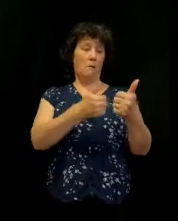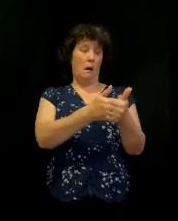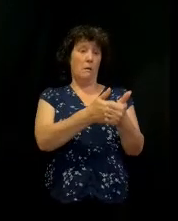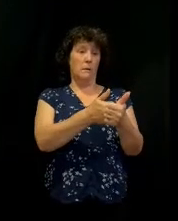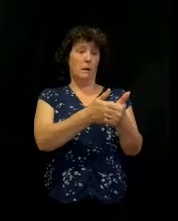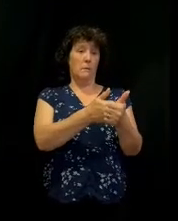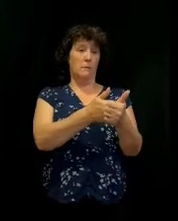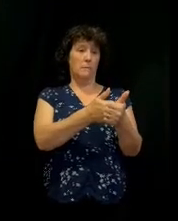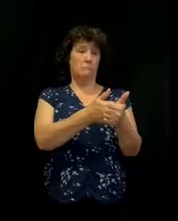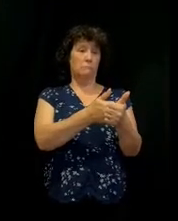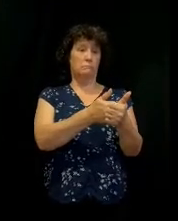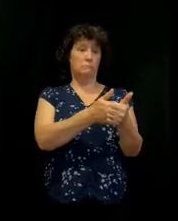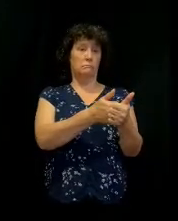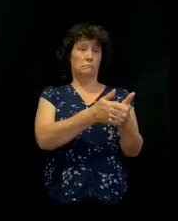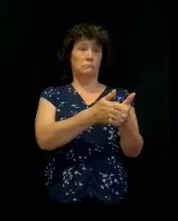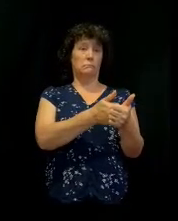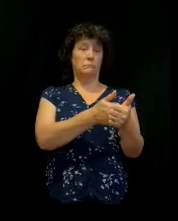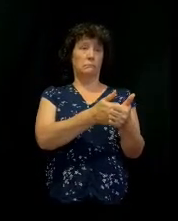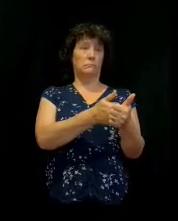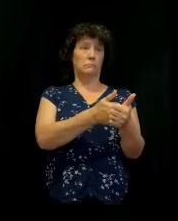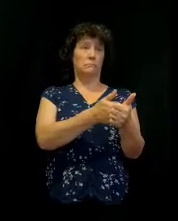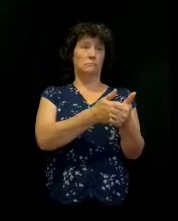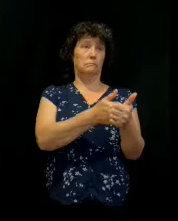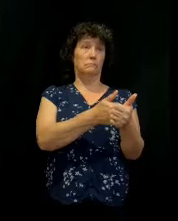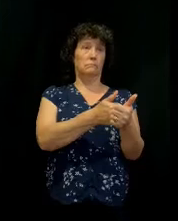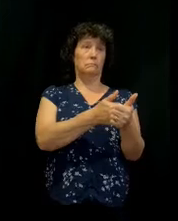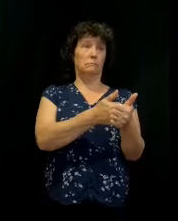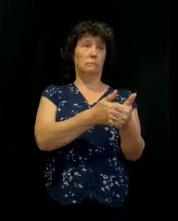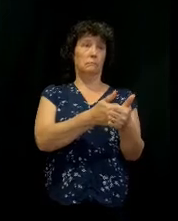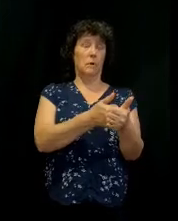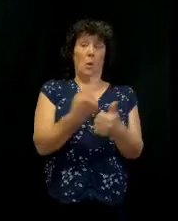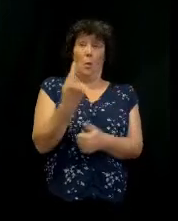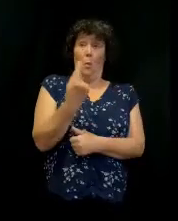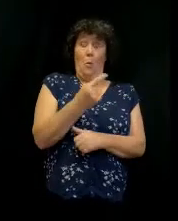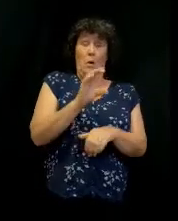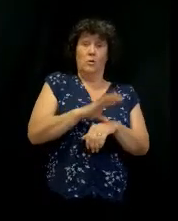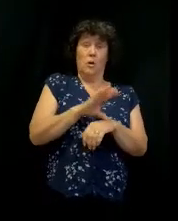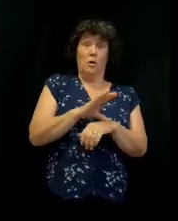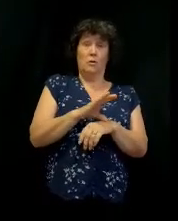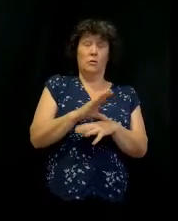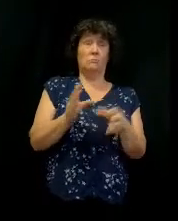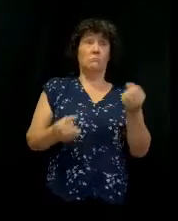for a long time. Because at that time, we were the only ones singing off the wall.